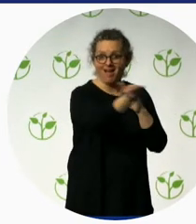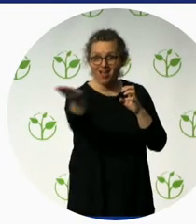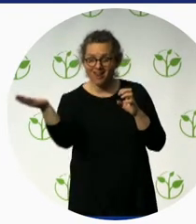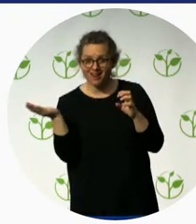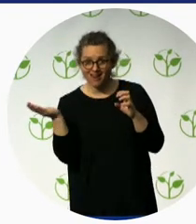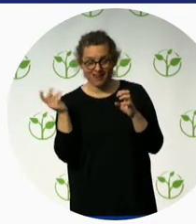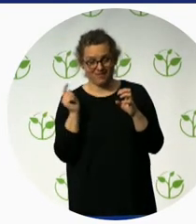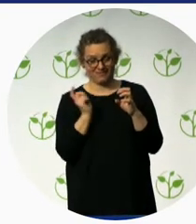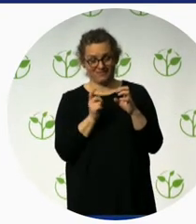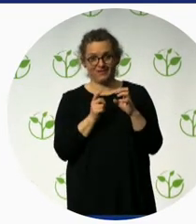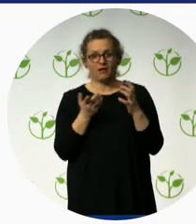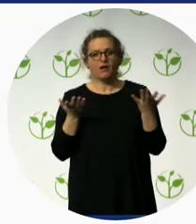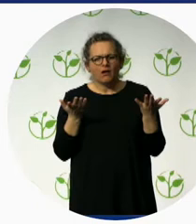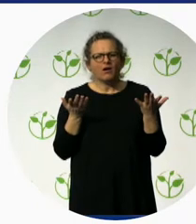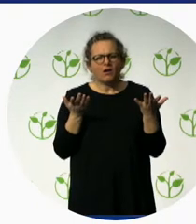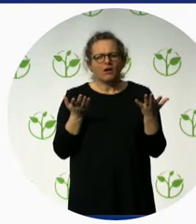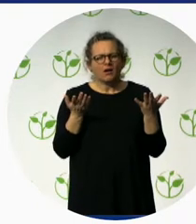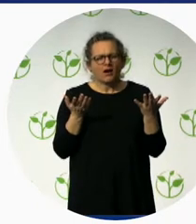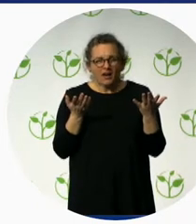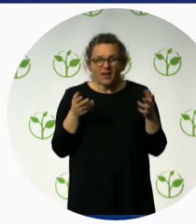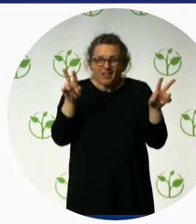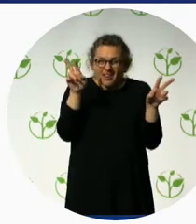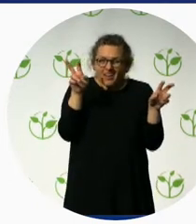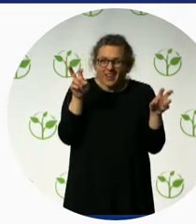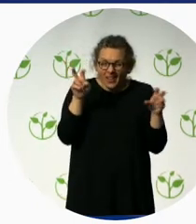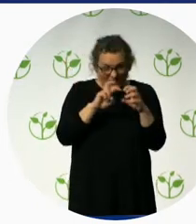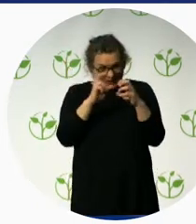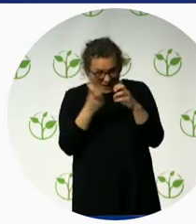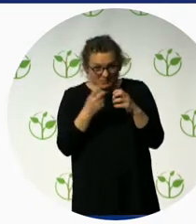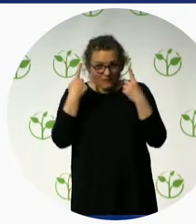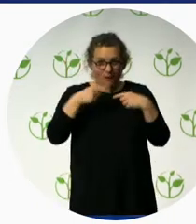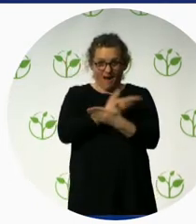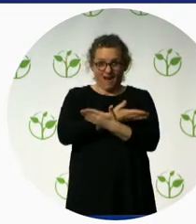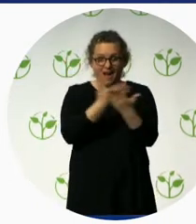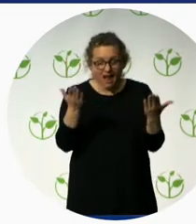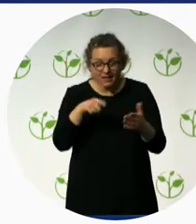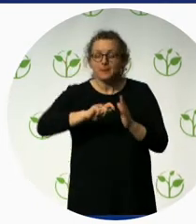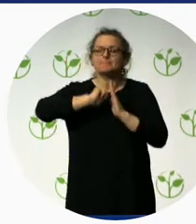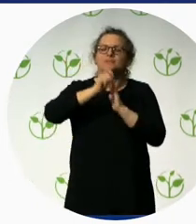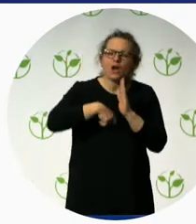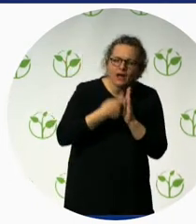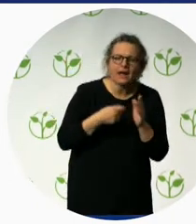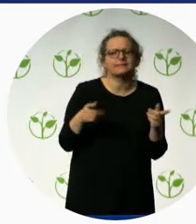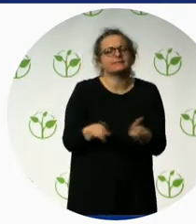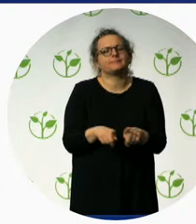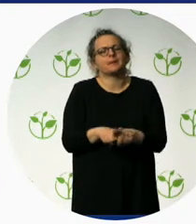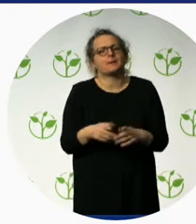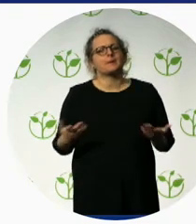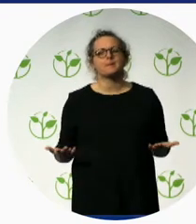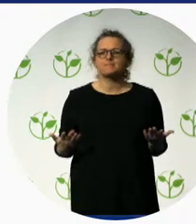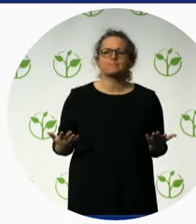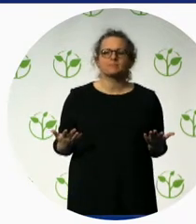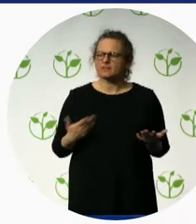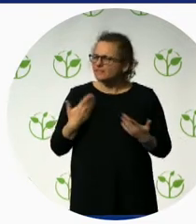Tourism for All is a project, as our friend Ivor was saying, funded by the European